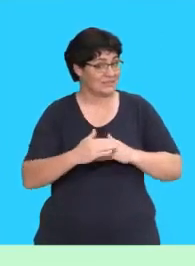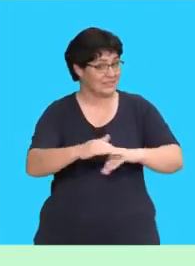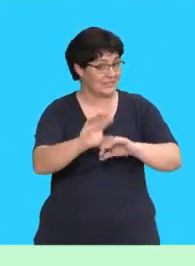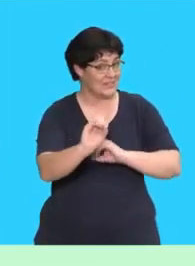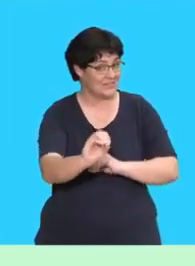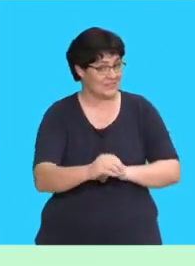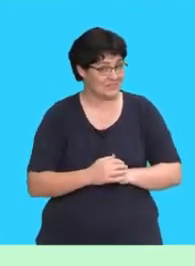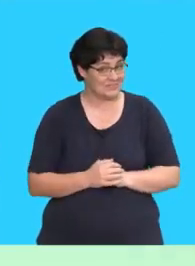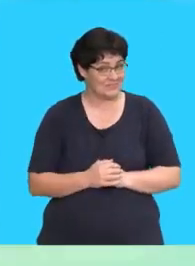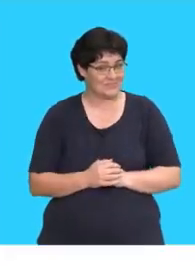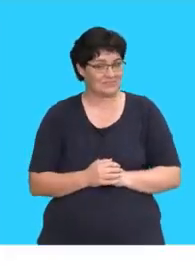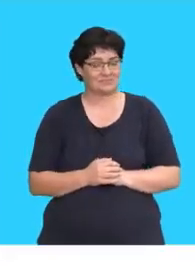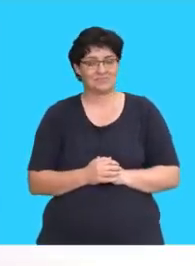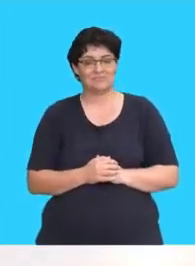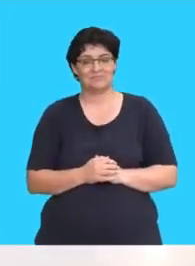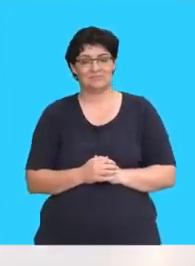creatures.